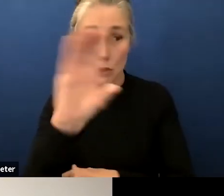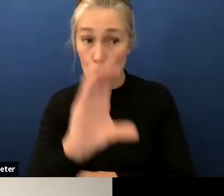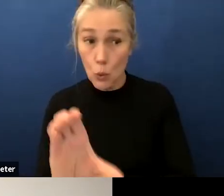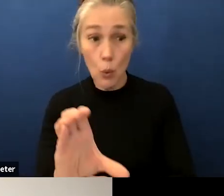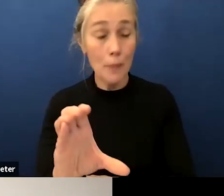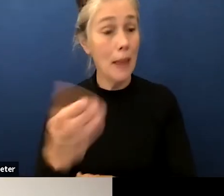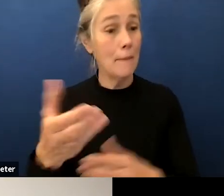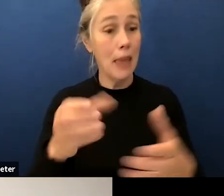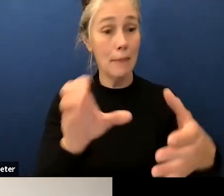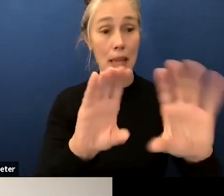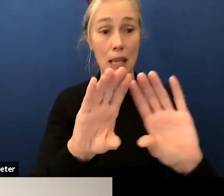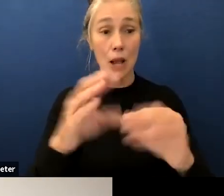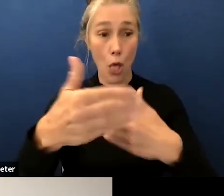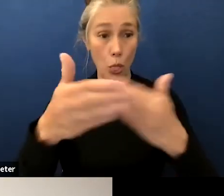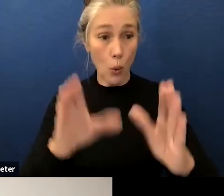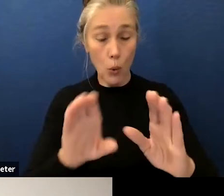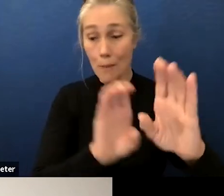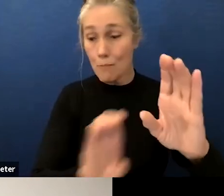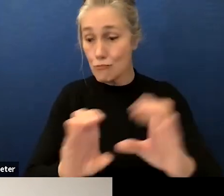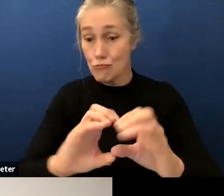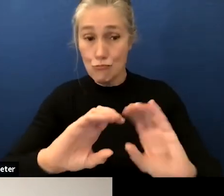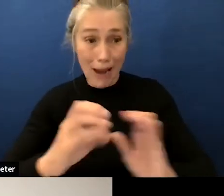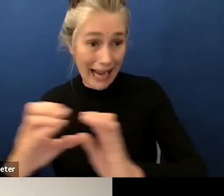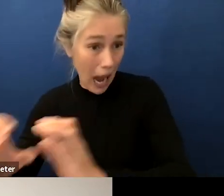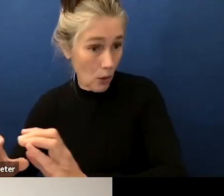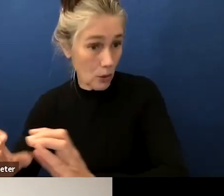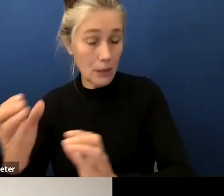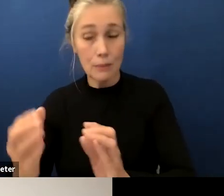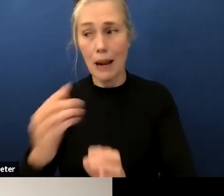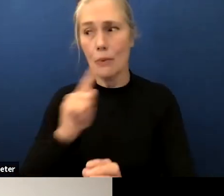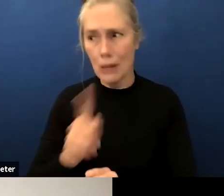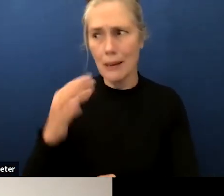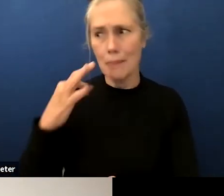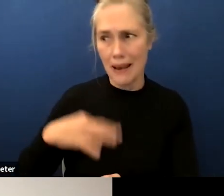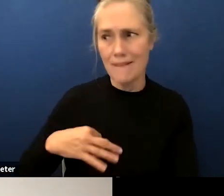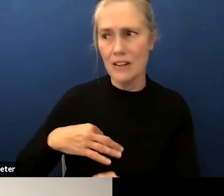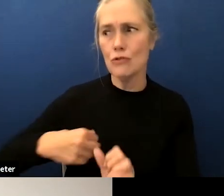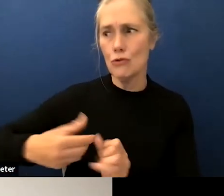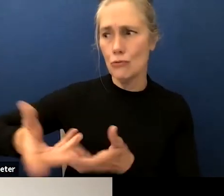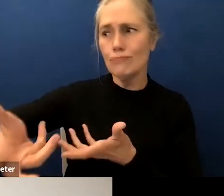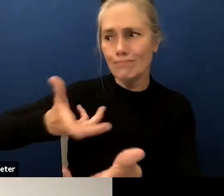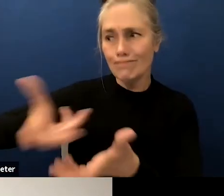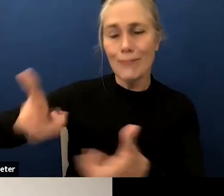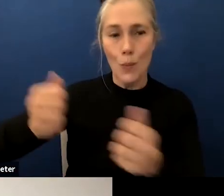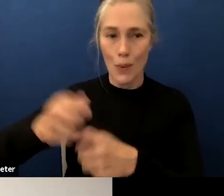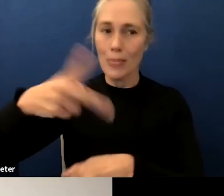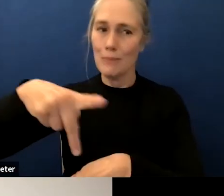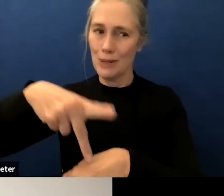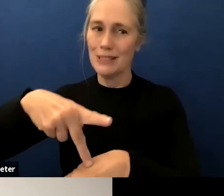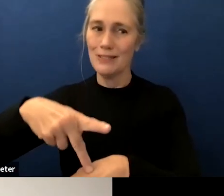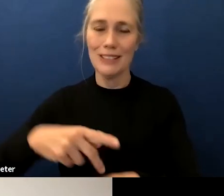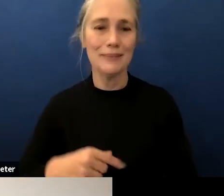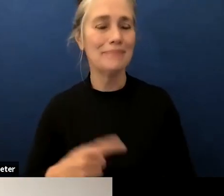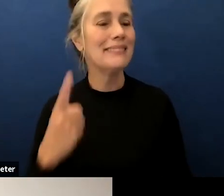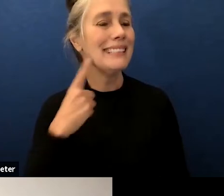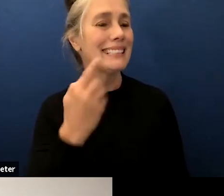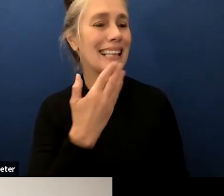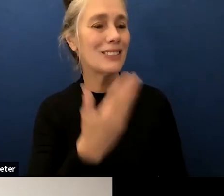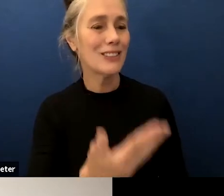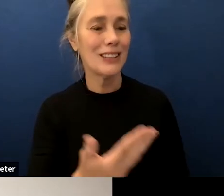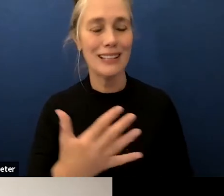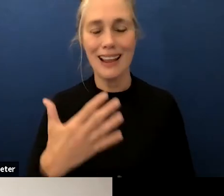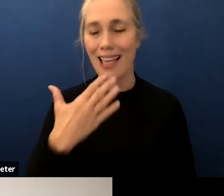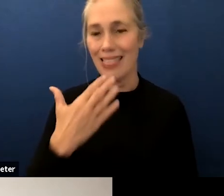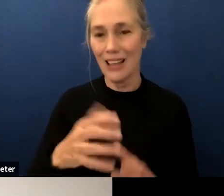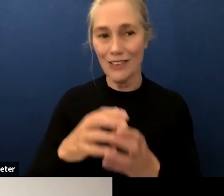whatever i think we will all really benefit from that interaction with the principals sounds good so thank you very much